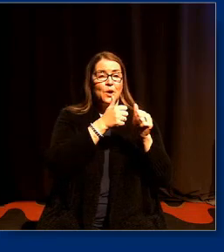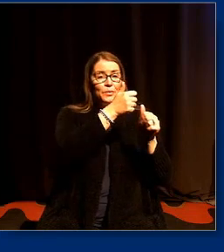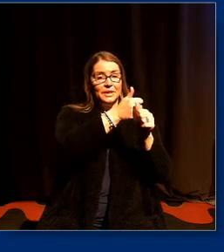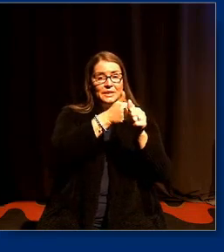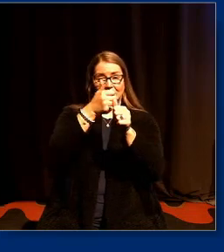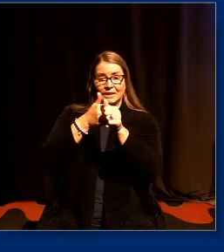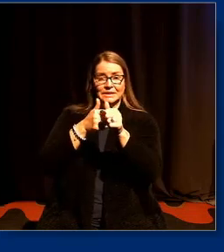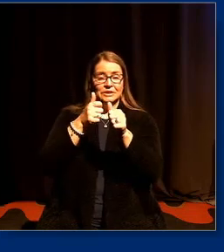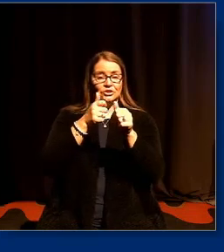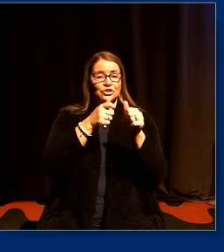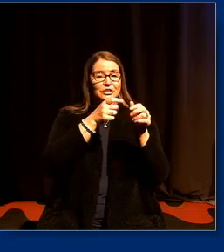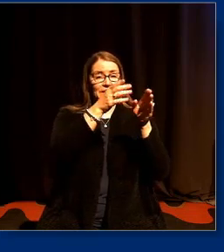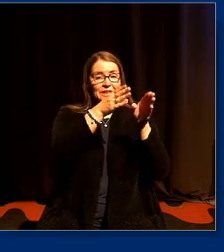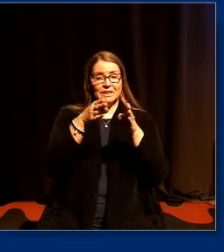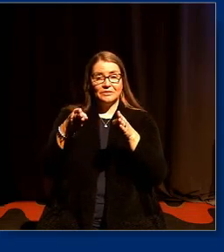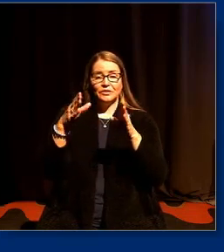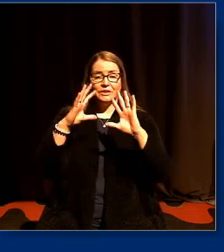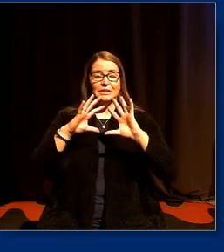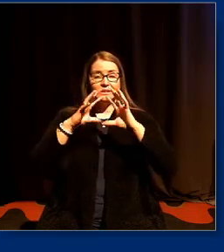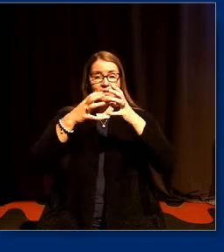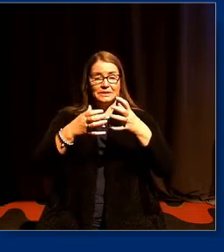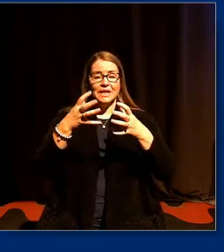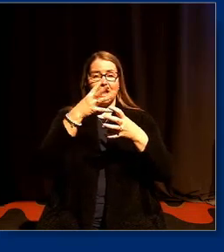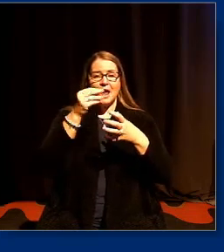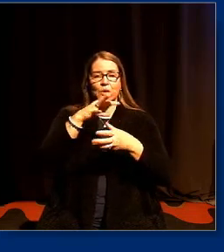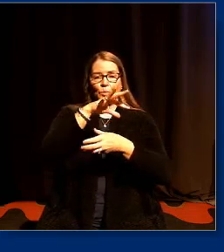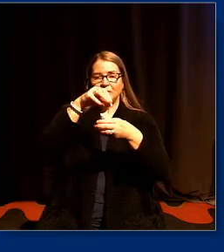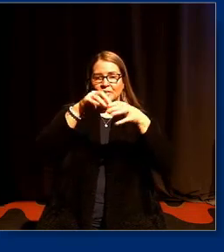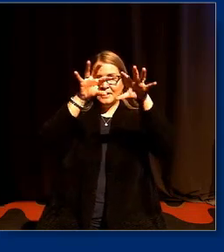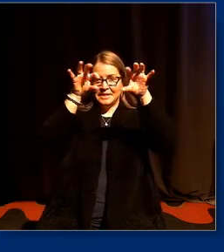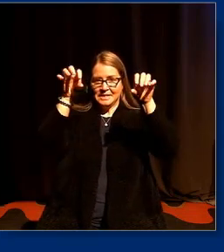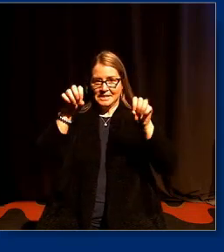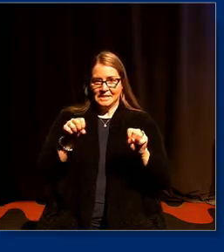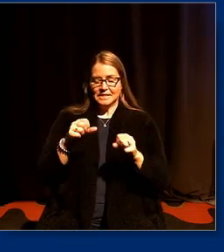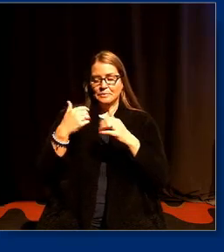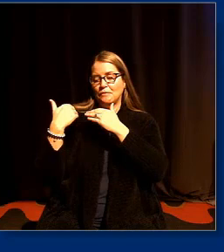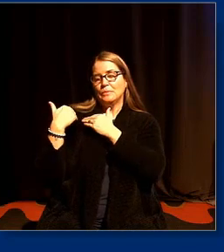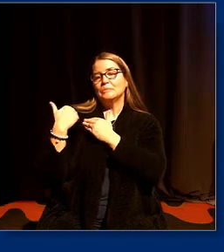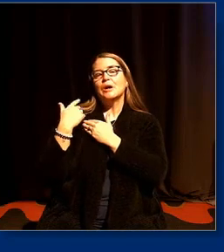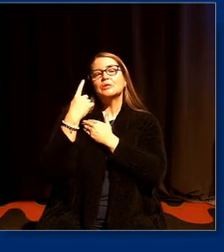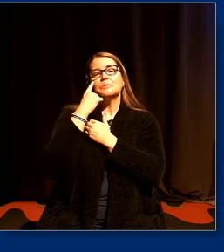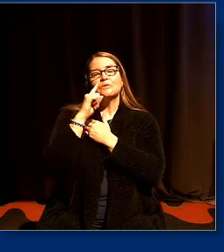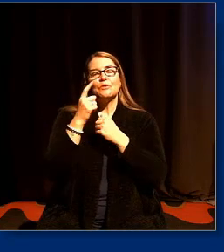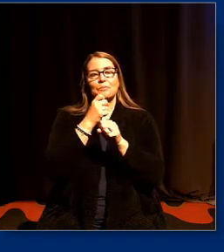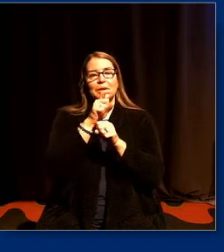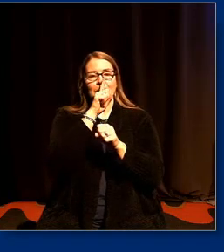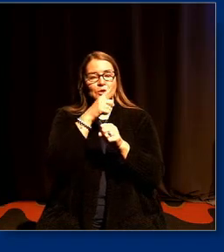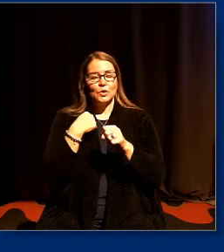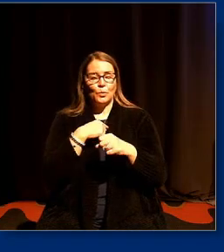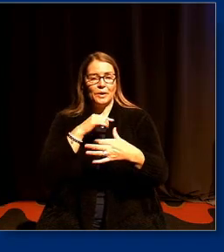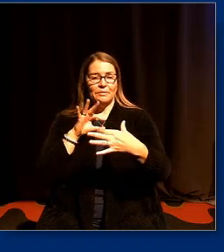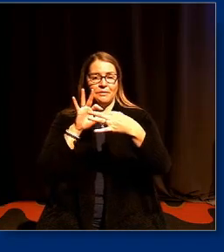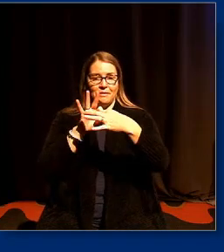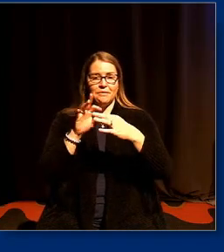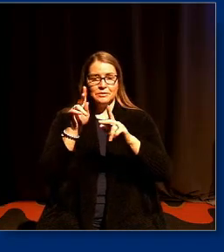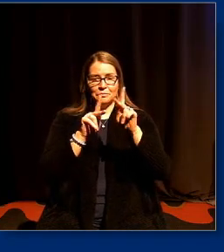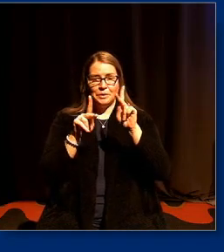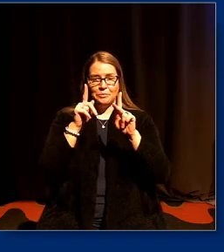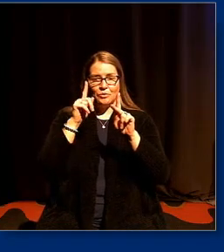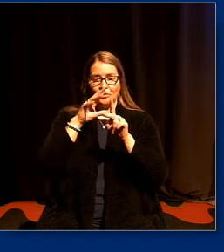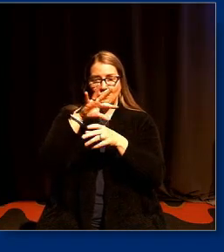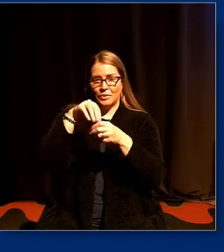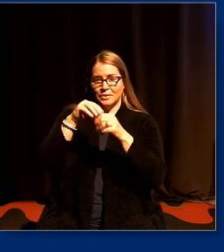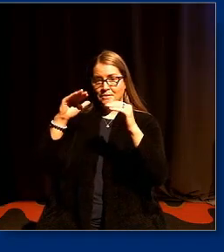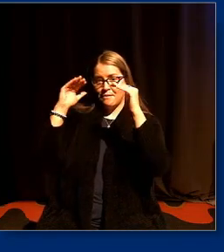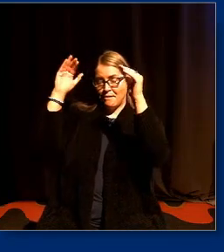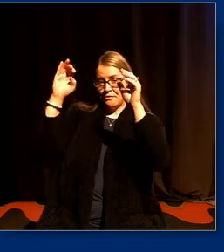collectively and systemically have responsibility for humanizing higher education with this in